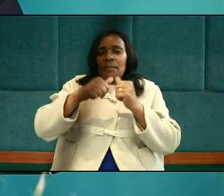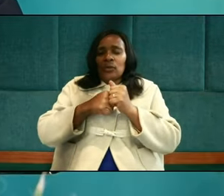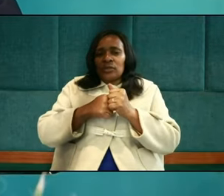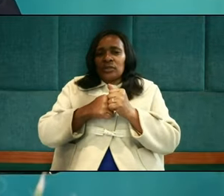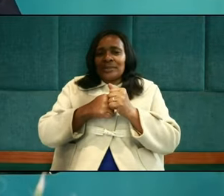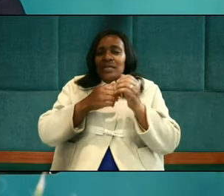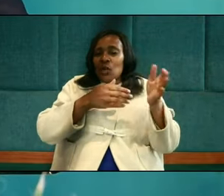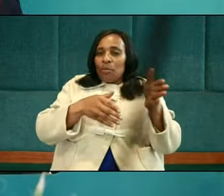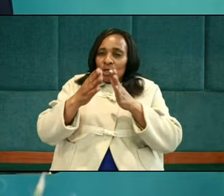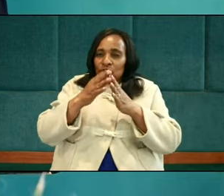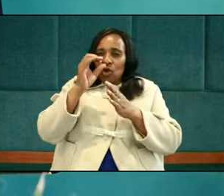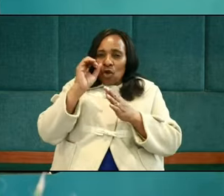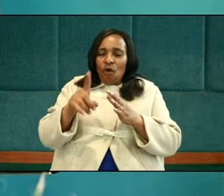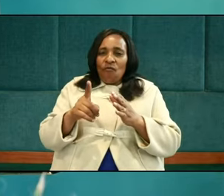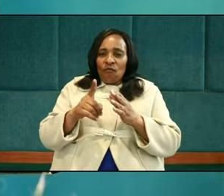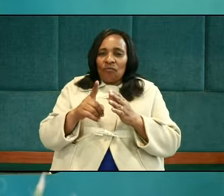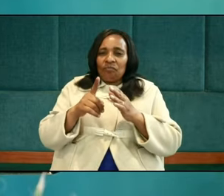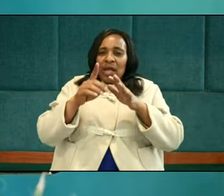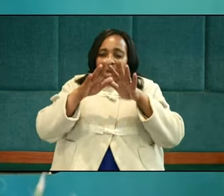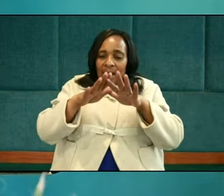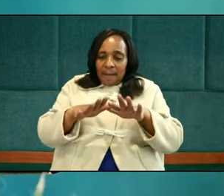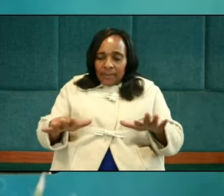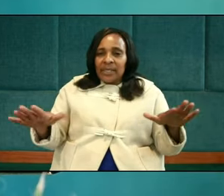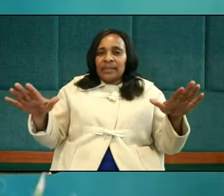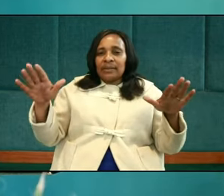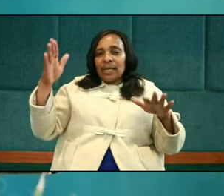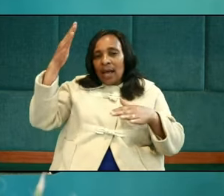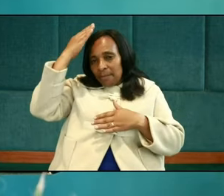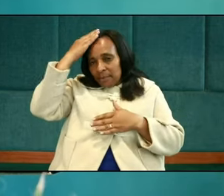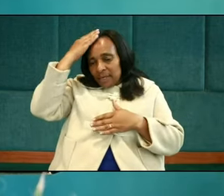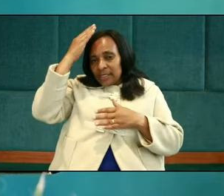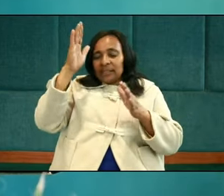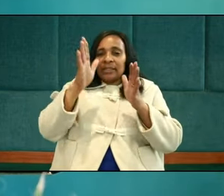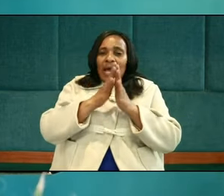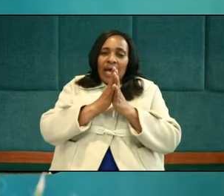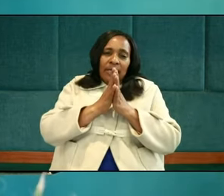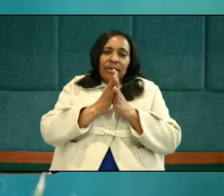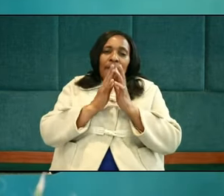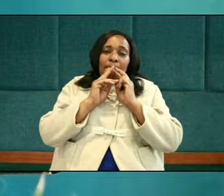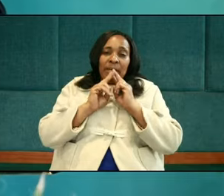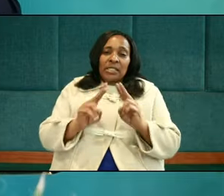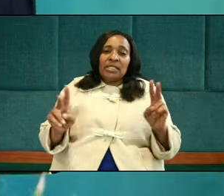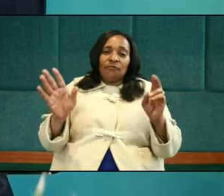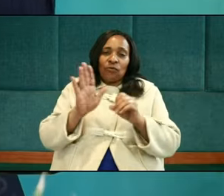Priority of placidity, prioritizing meekness.